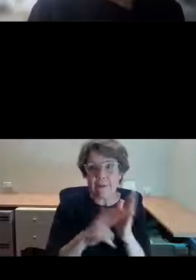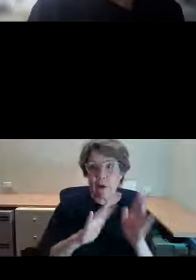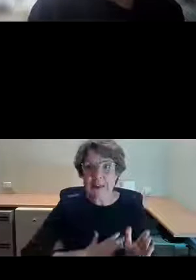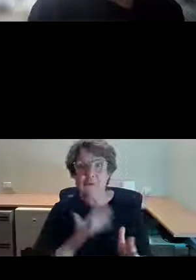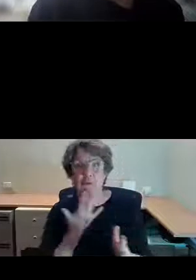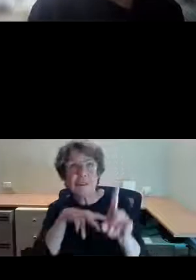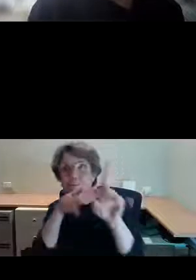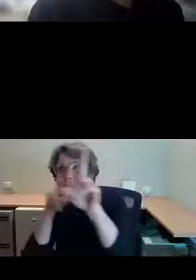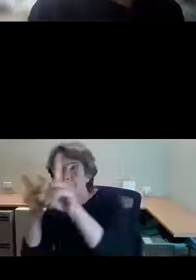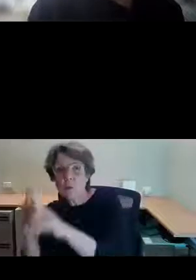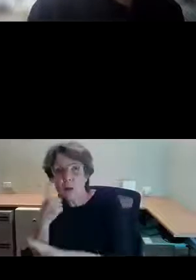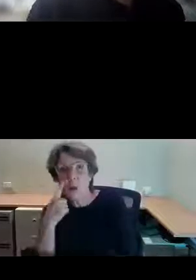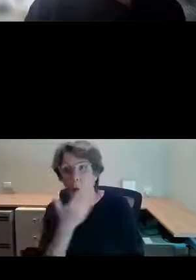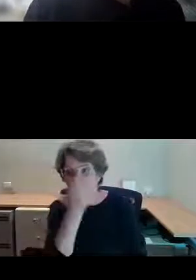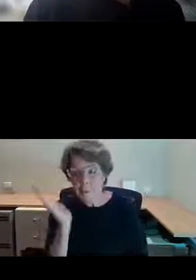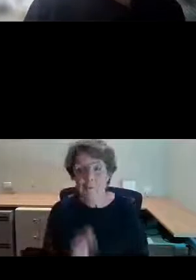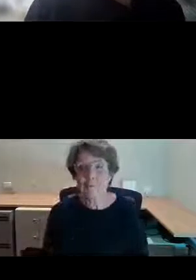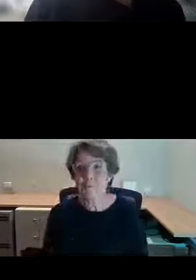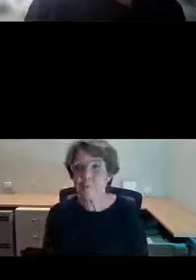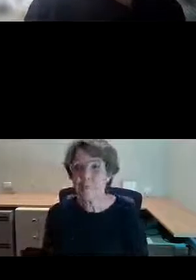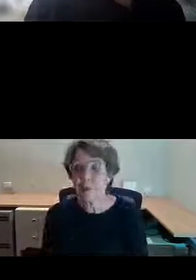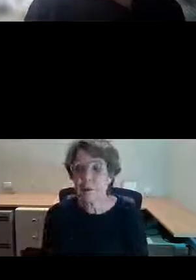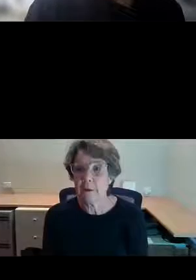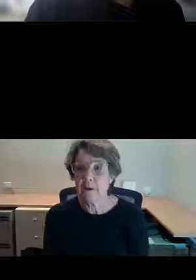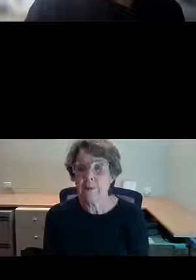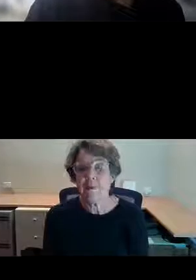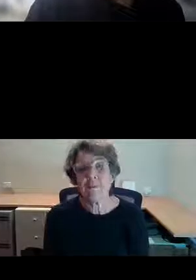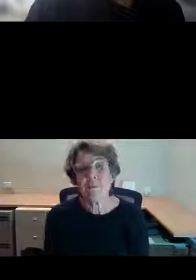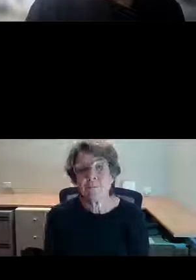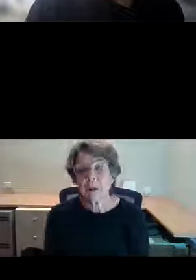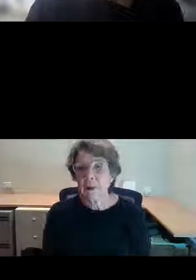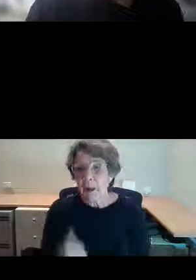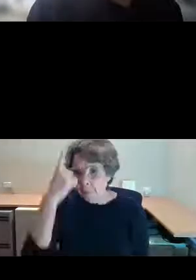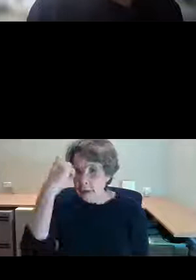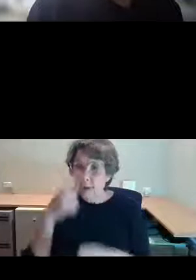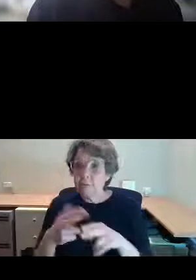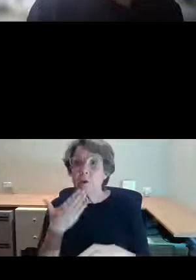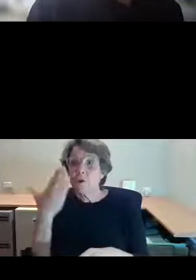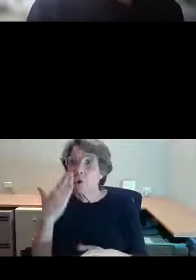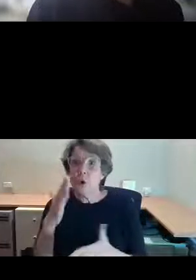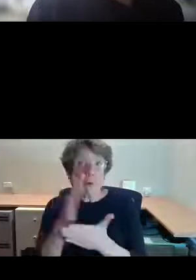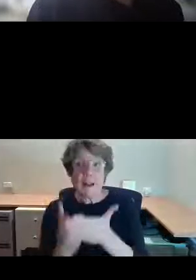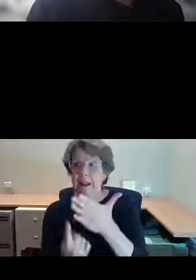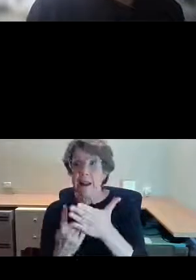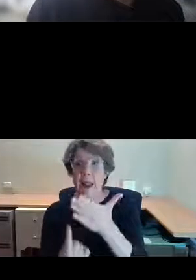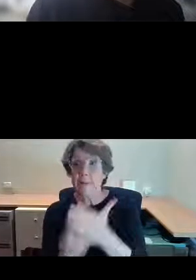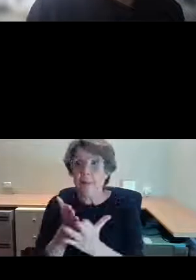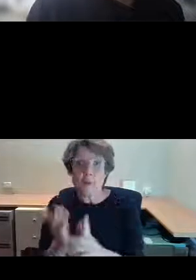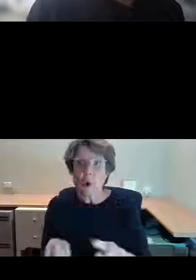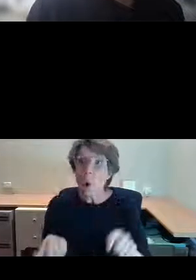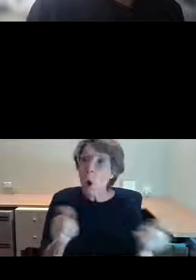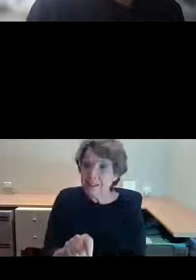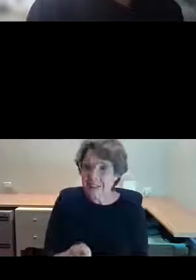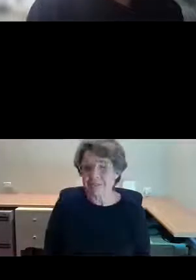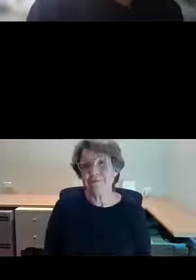landmarks in the city. Thank you. The idea for this talk came out of lockdown really and the knowledge that it will be